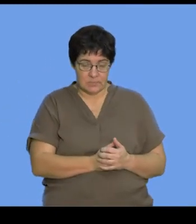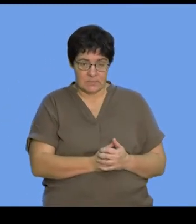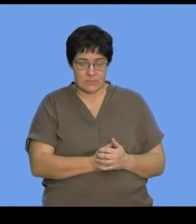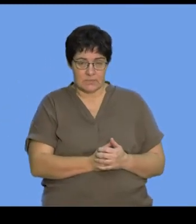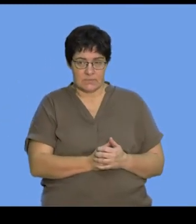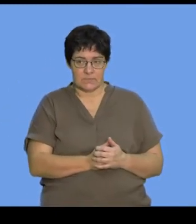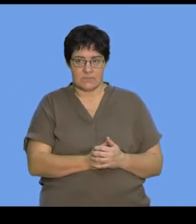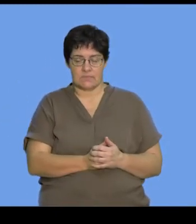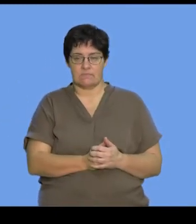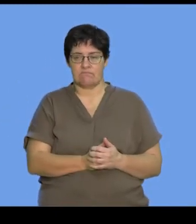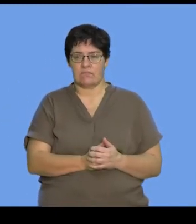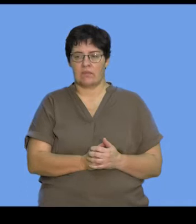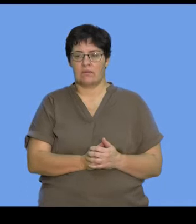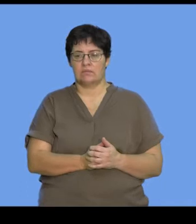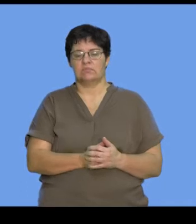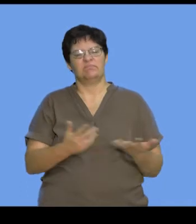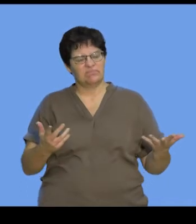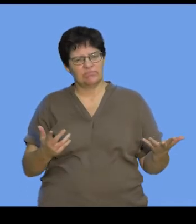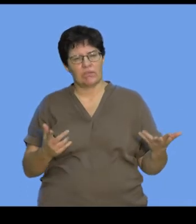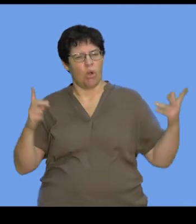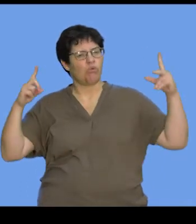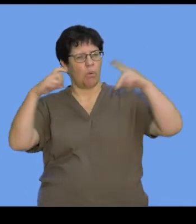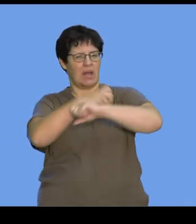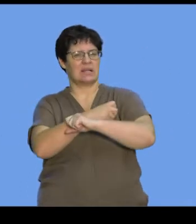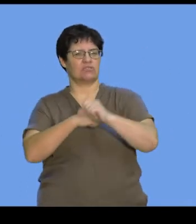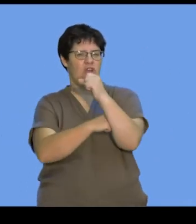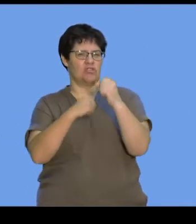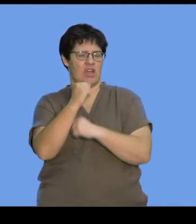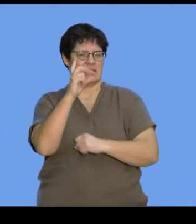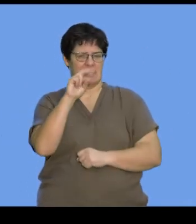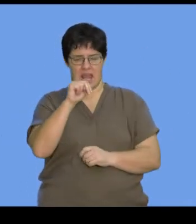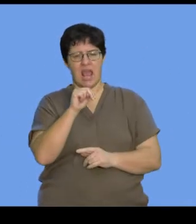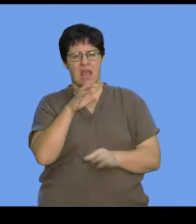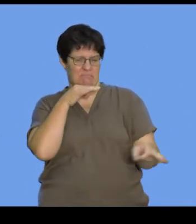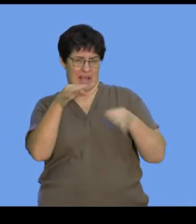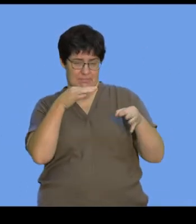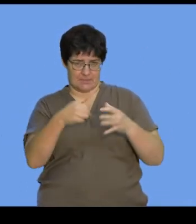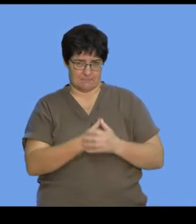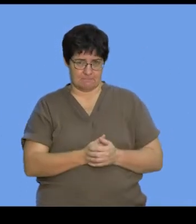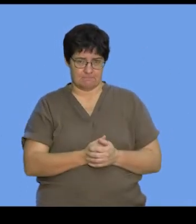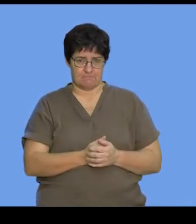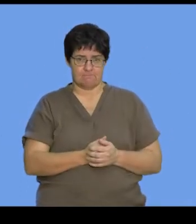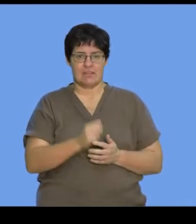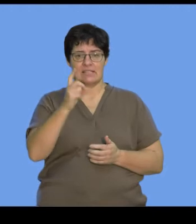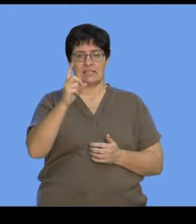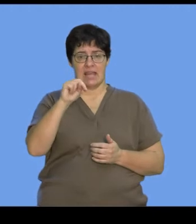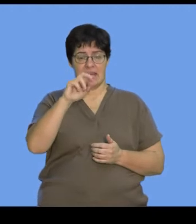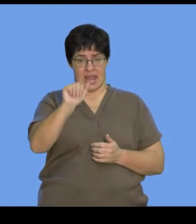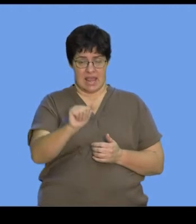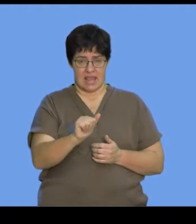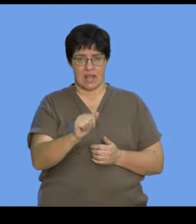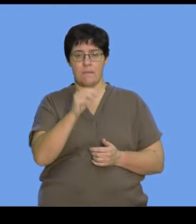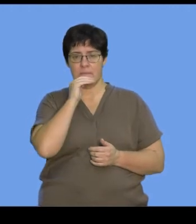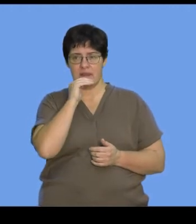So, let's try and unpack a more complex structure of DNA. Now, I'm going to refer to DNA as being firstly